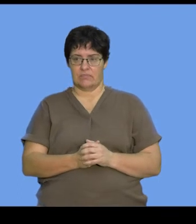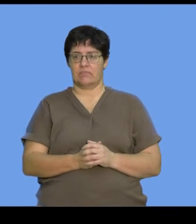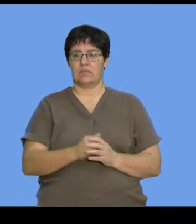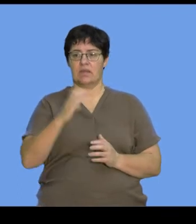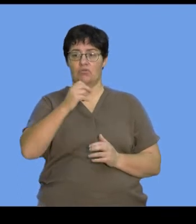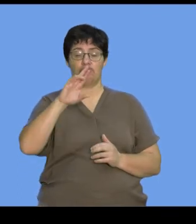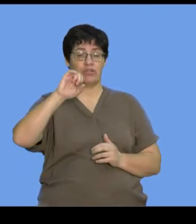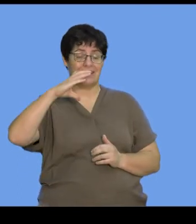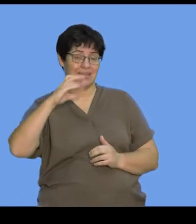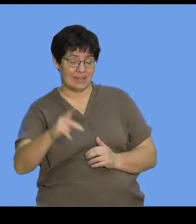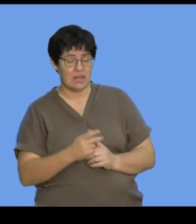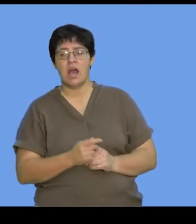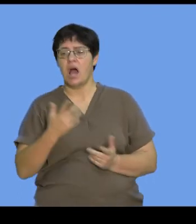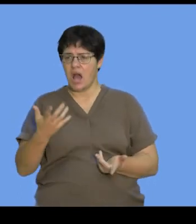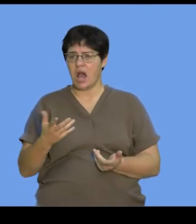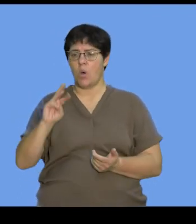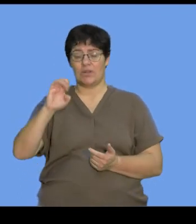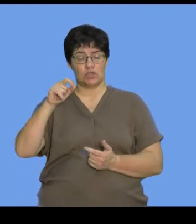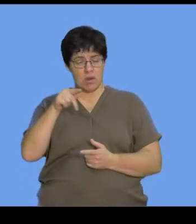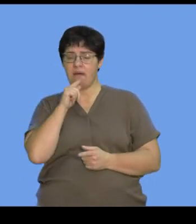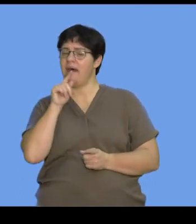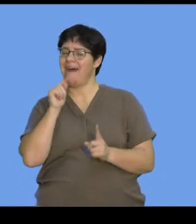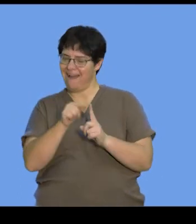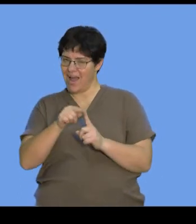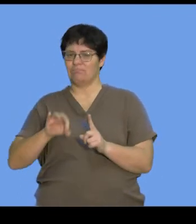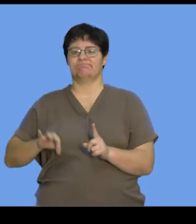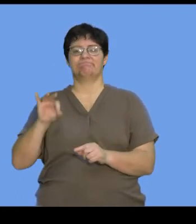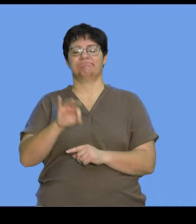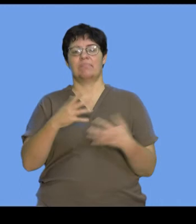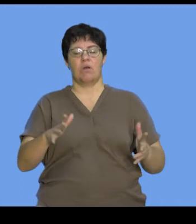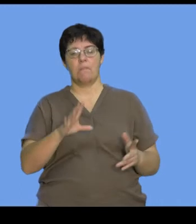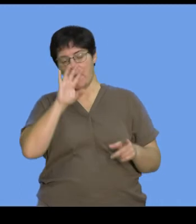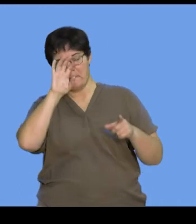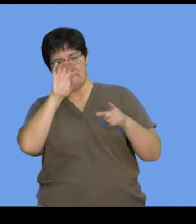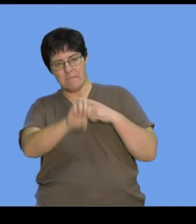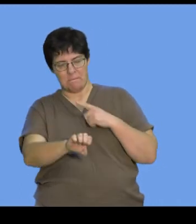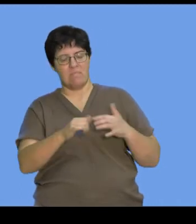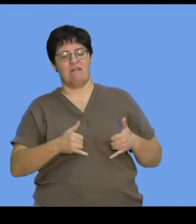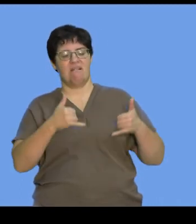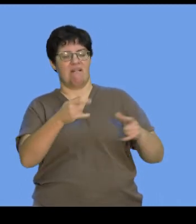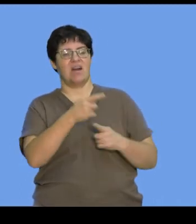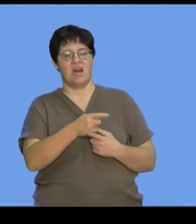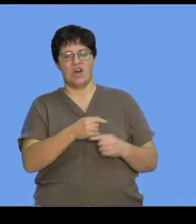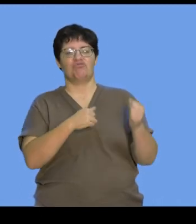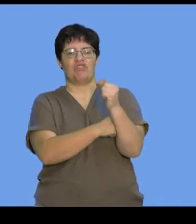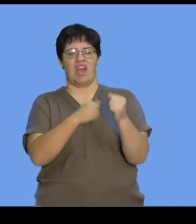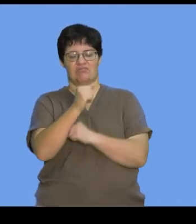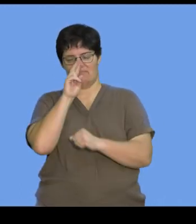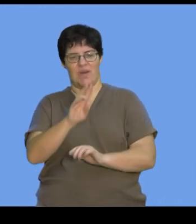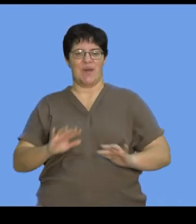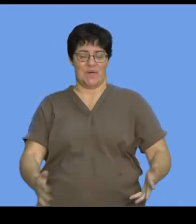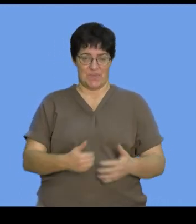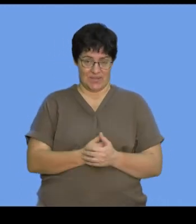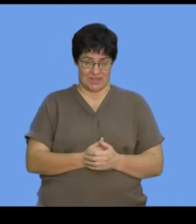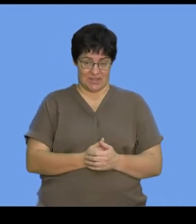Francis Creek and James Watson were the significant contributors who were recognized with discovering the structure of